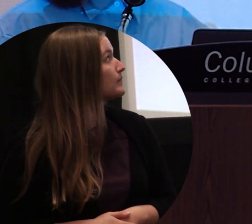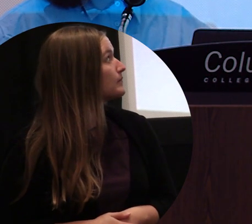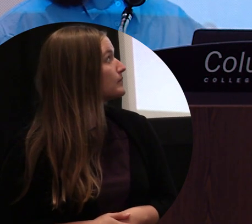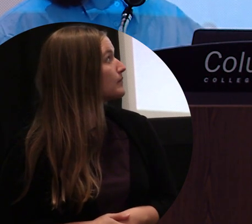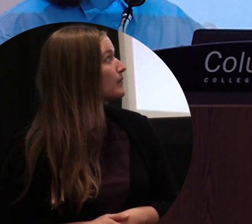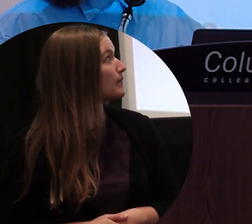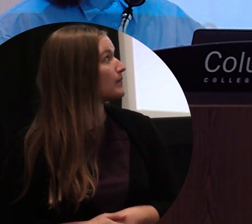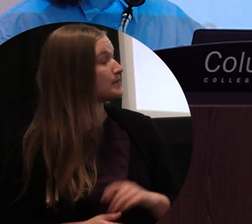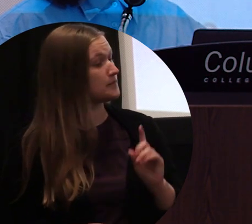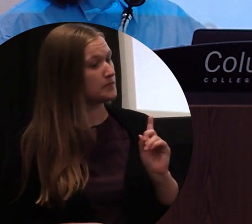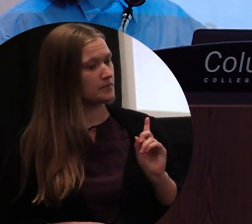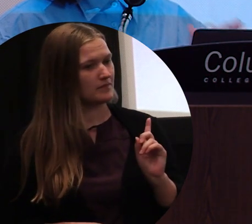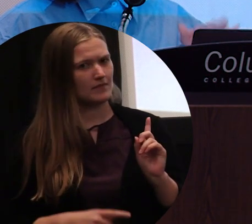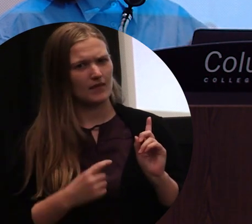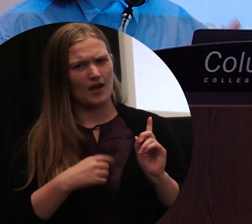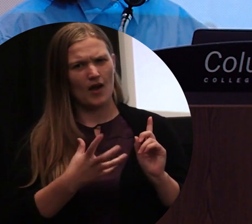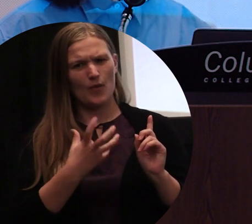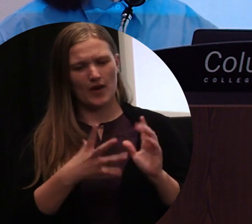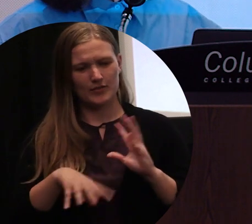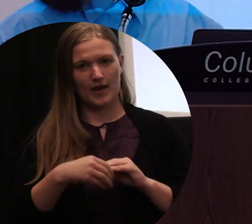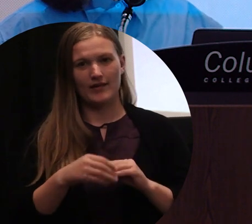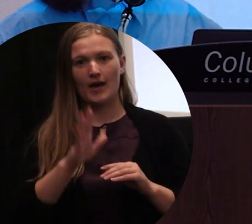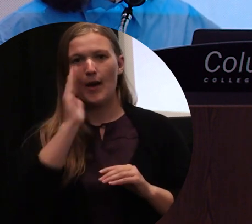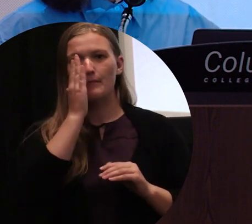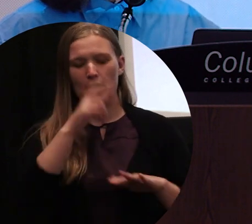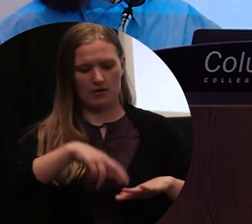And for this piece, I was really interested in this mirror reflection